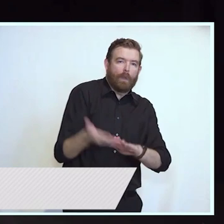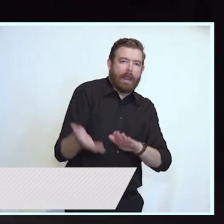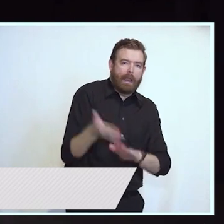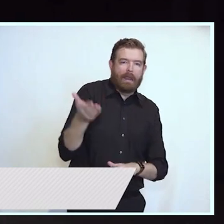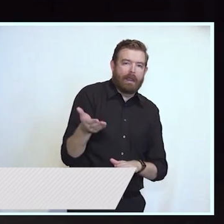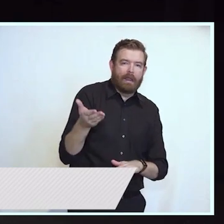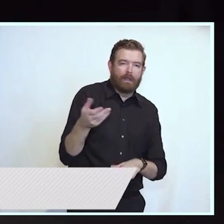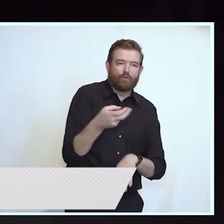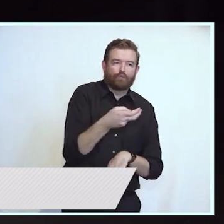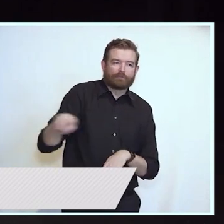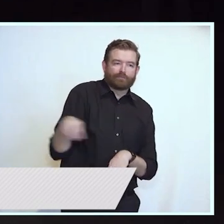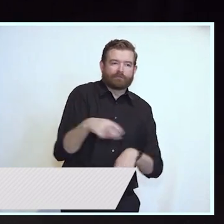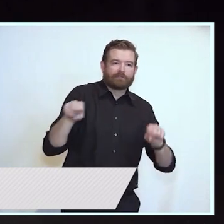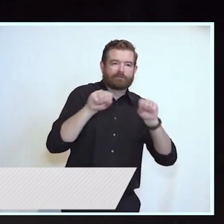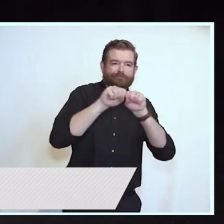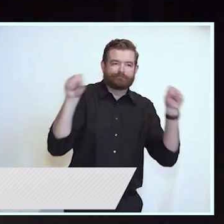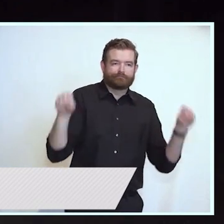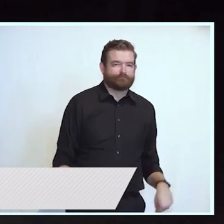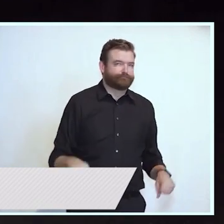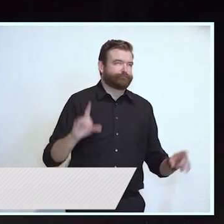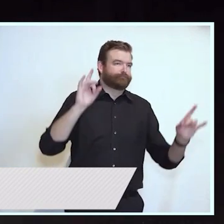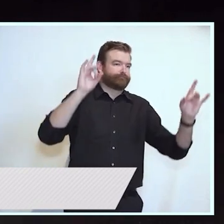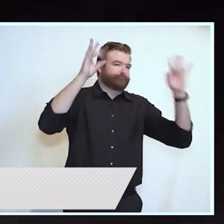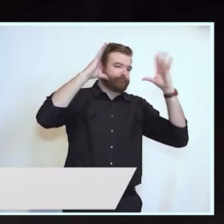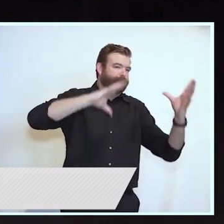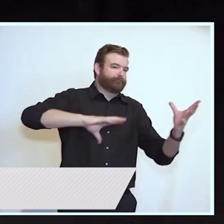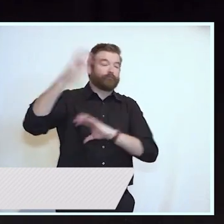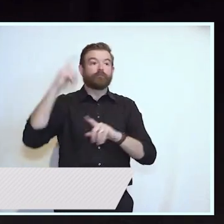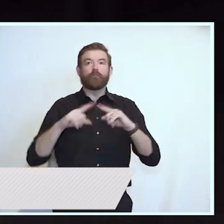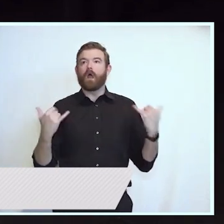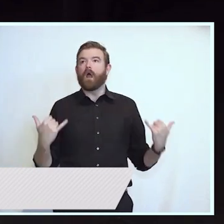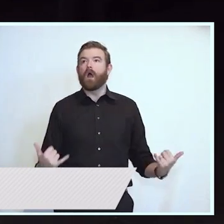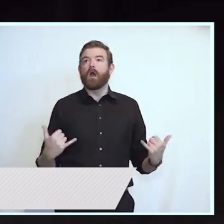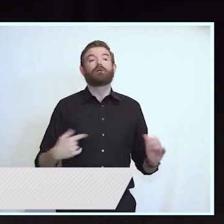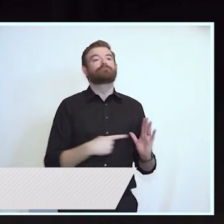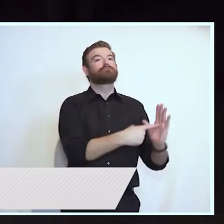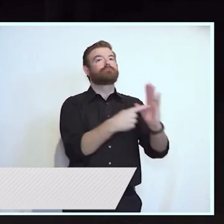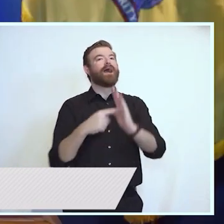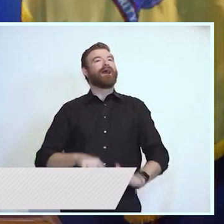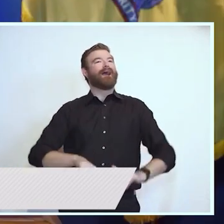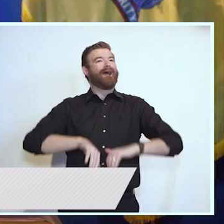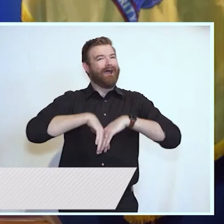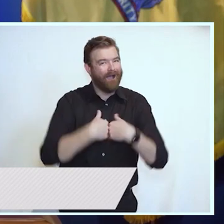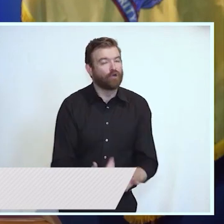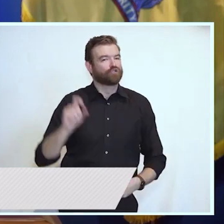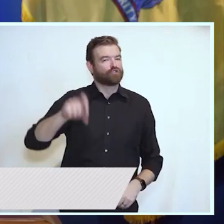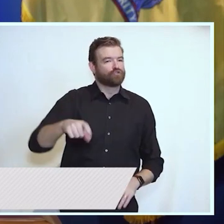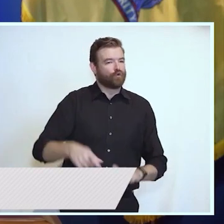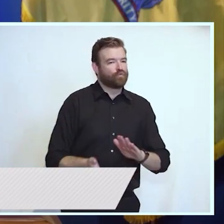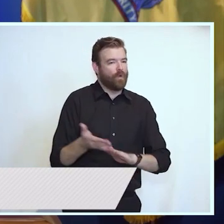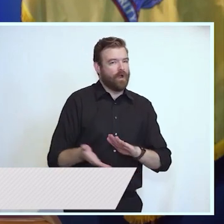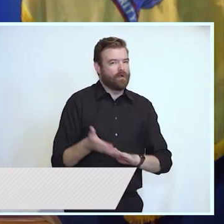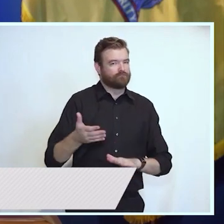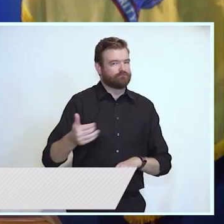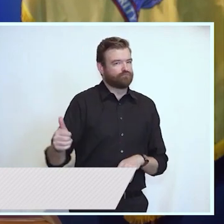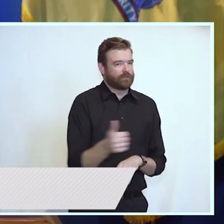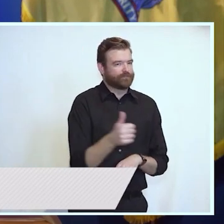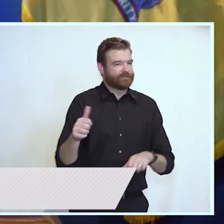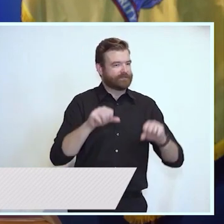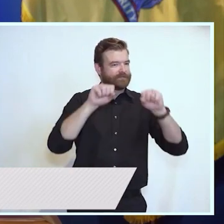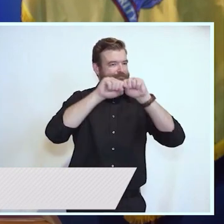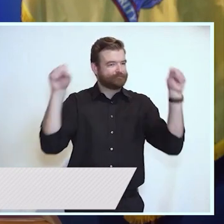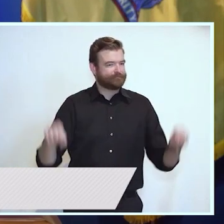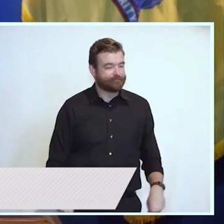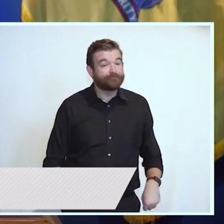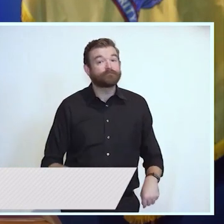Today, it stands as a model of how to turn around a mass transit system. When we took office, NJ Transit